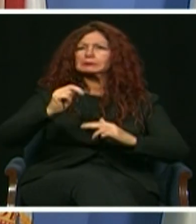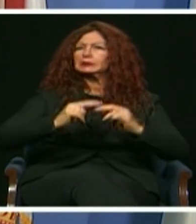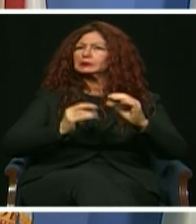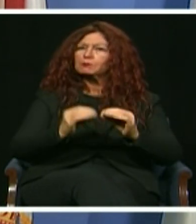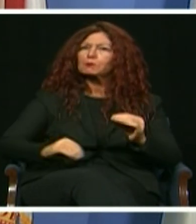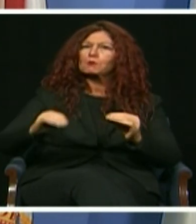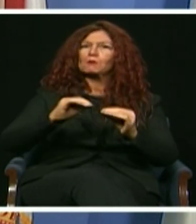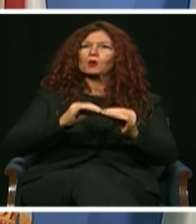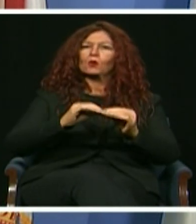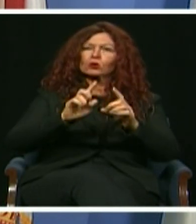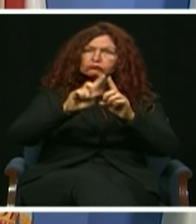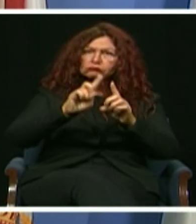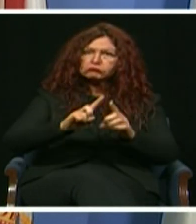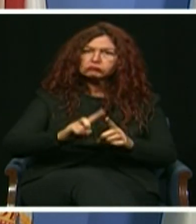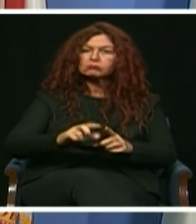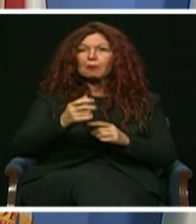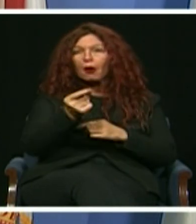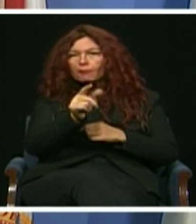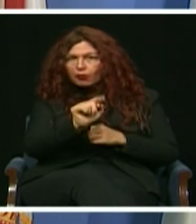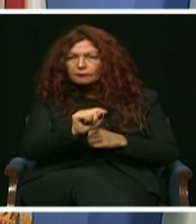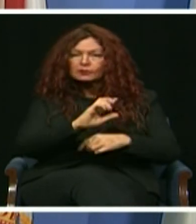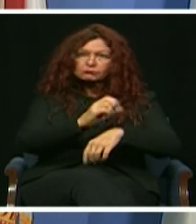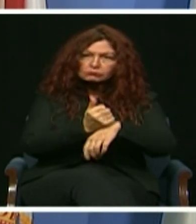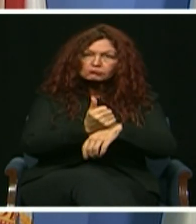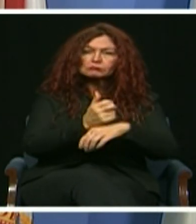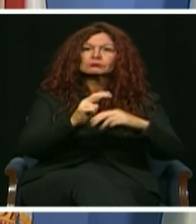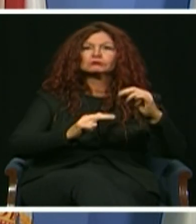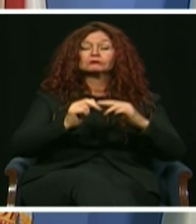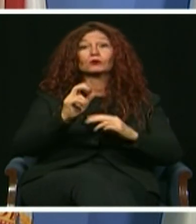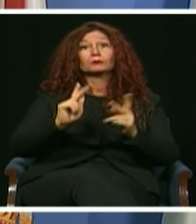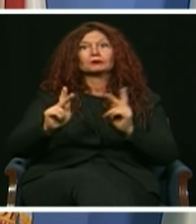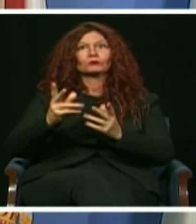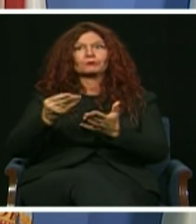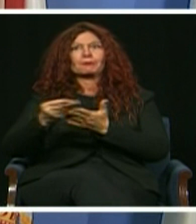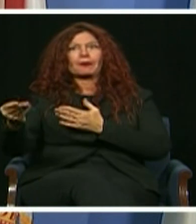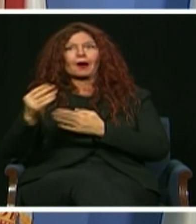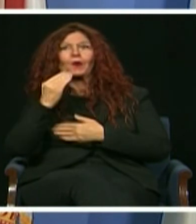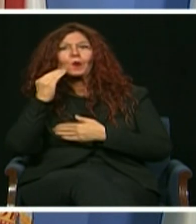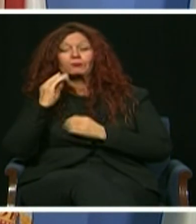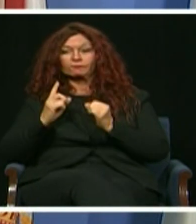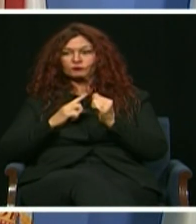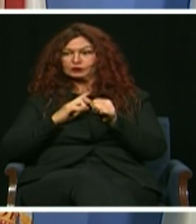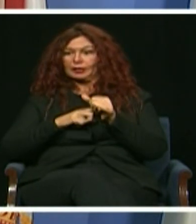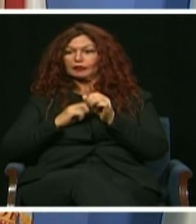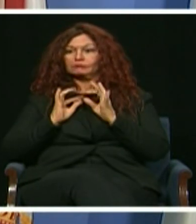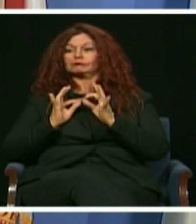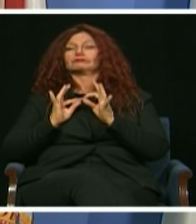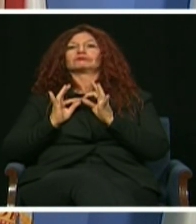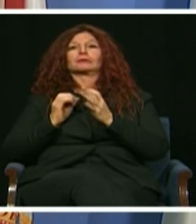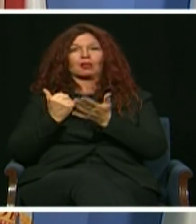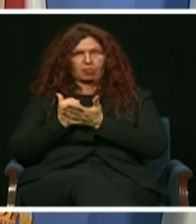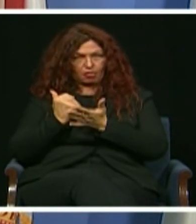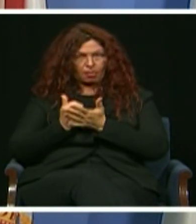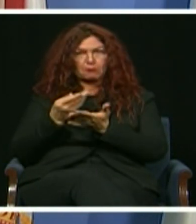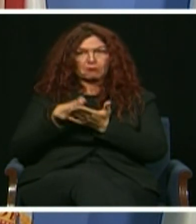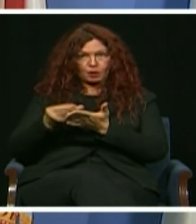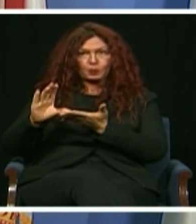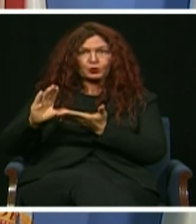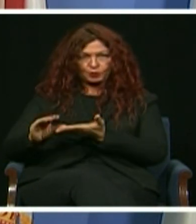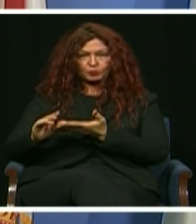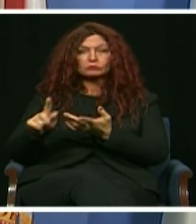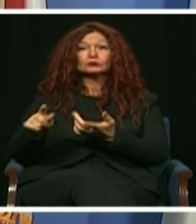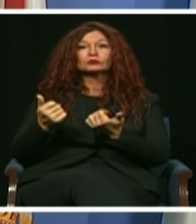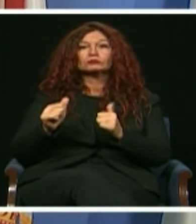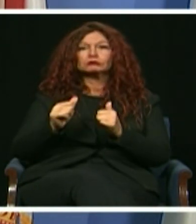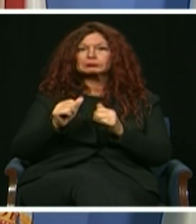and workforce units and increasing first-time home-buying programs. We're aggressively pursuing the goal of constructing 10,000 new